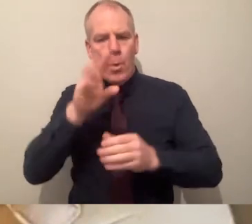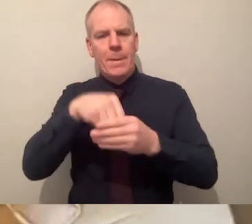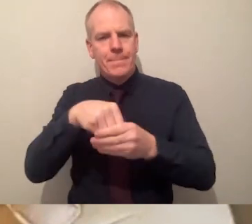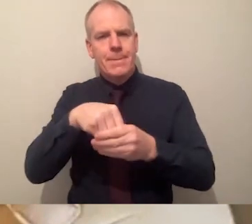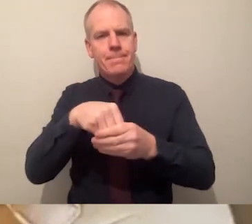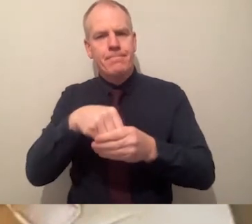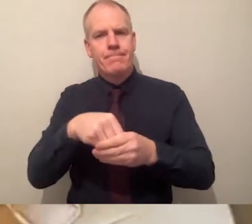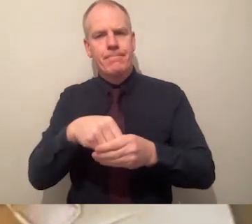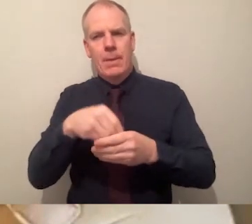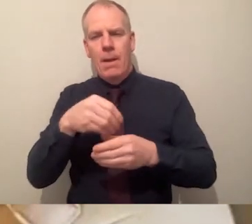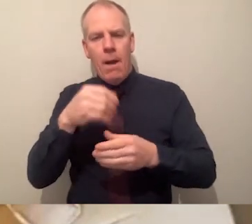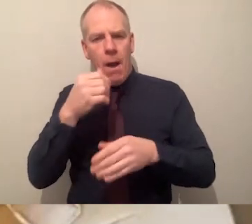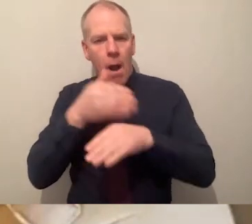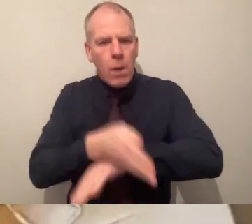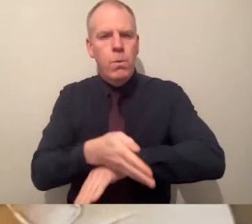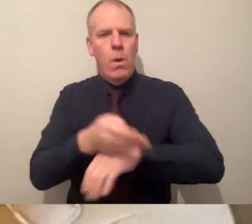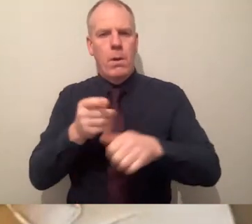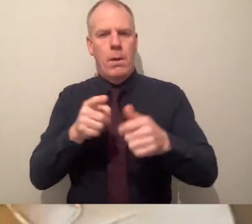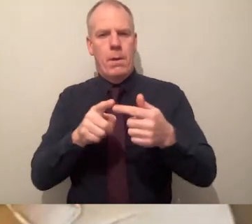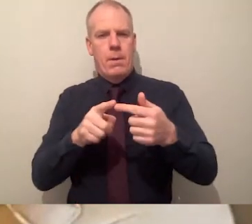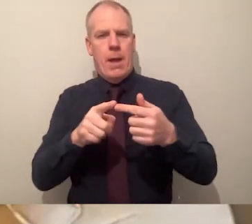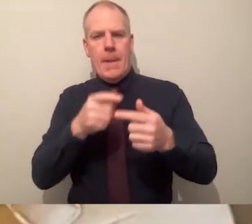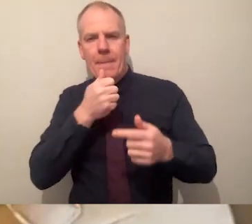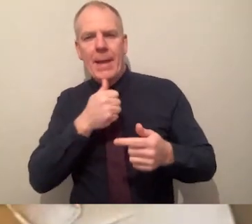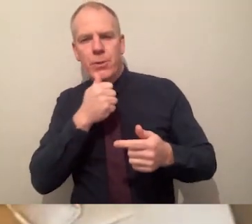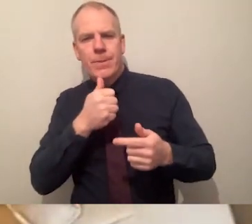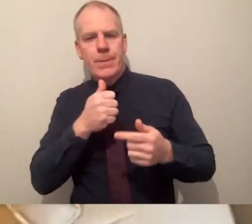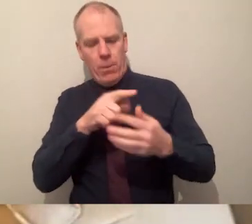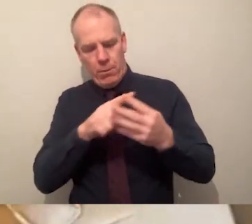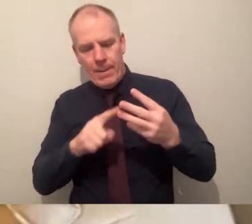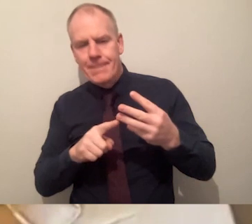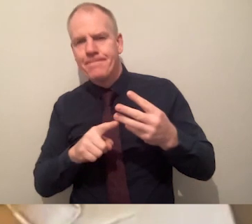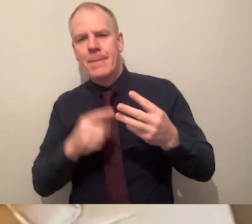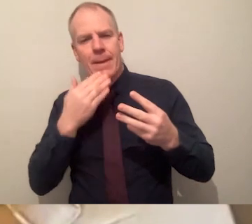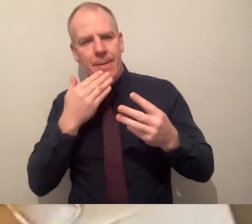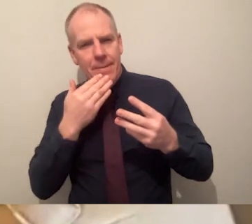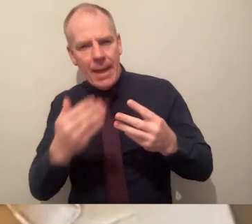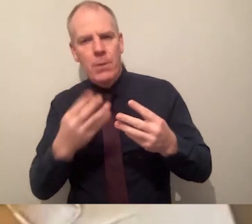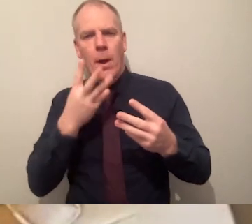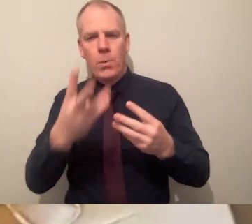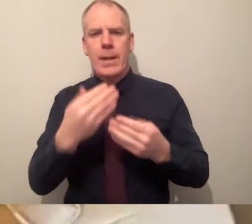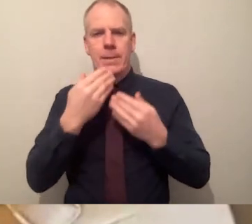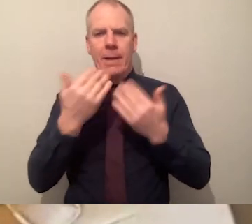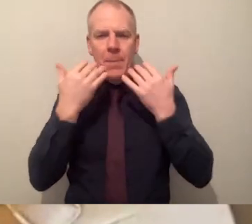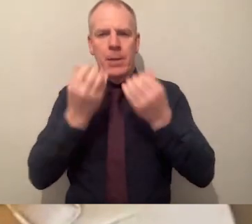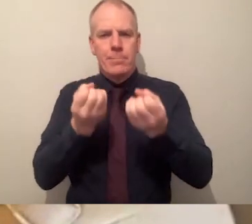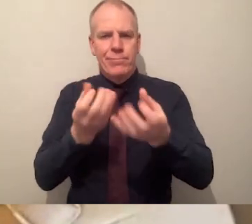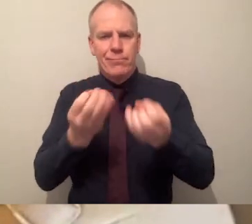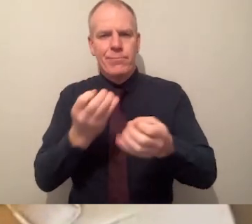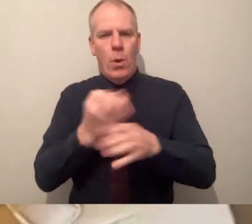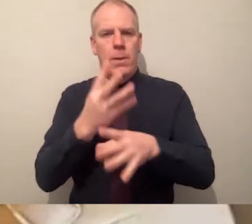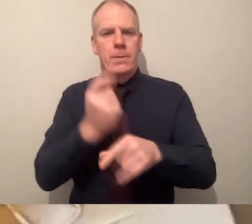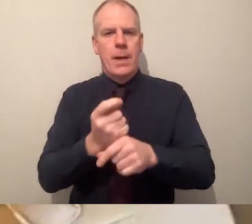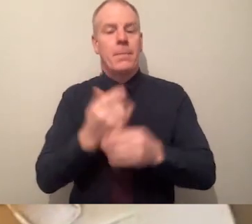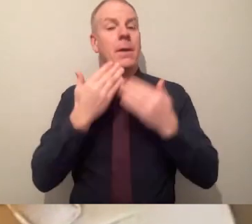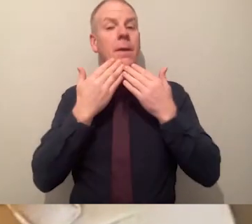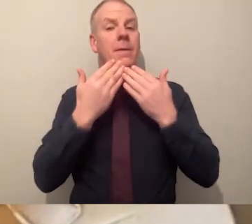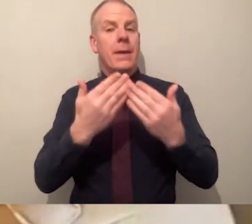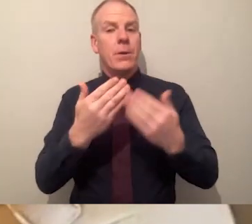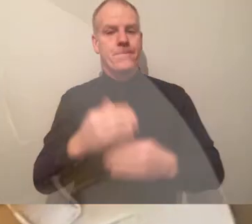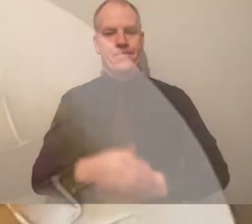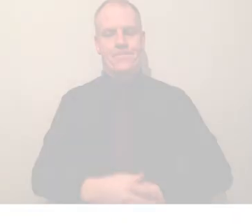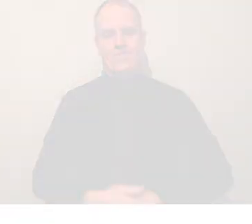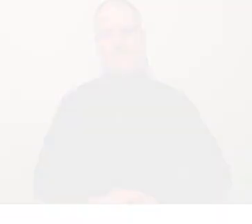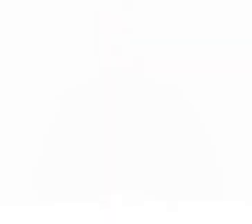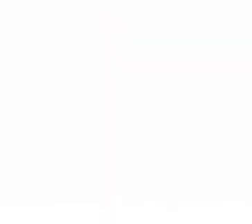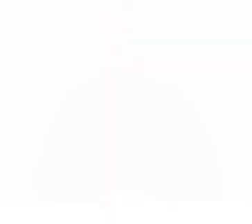commitment. I want to thank you for your hard work and I want to thank you for your patience. I will continue to keep you updated. Goera maigwe.